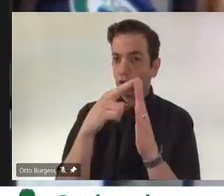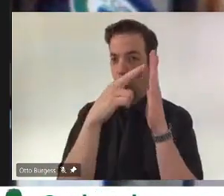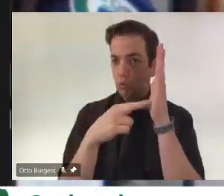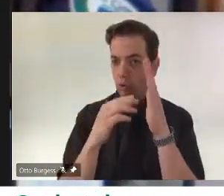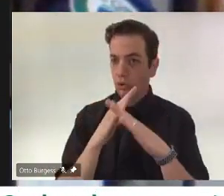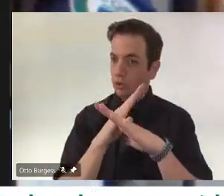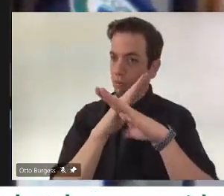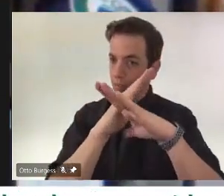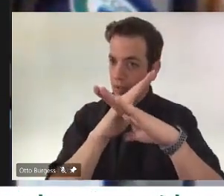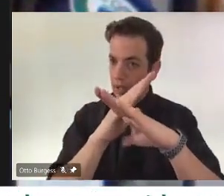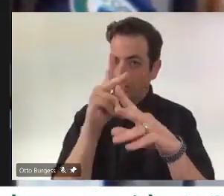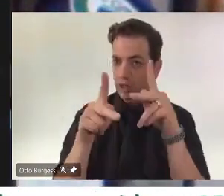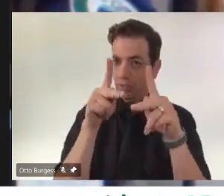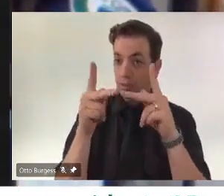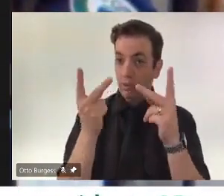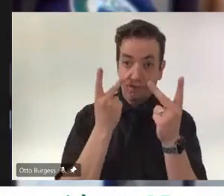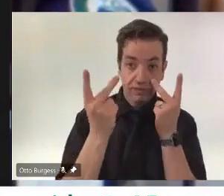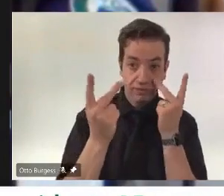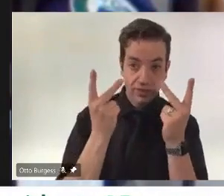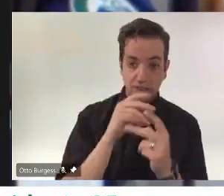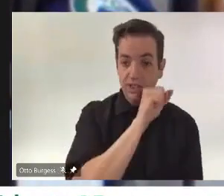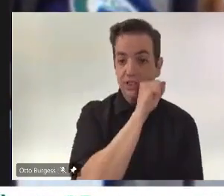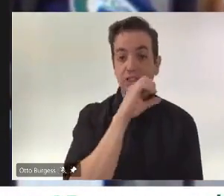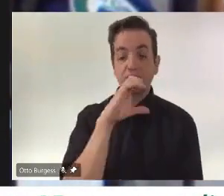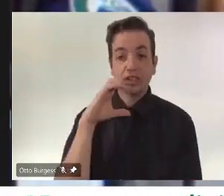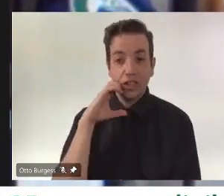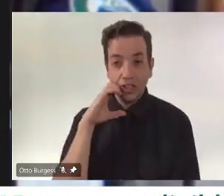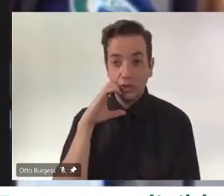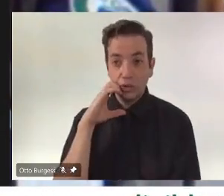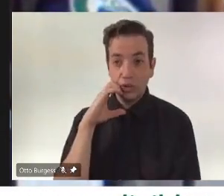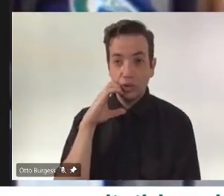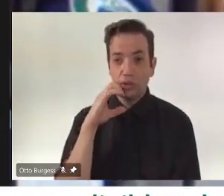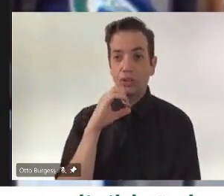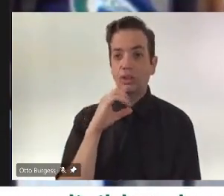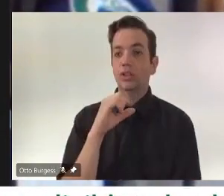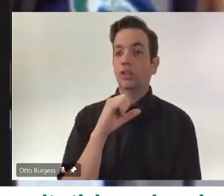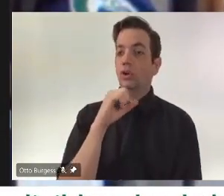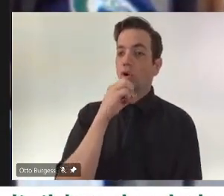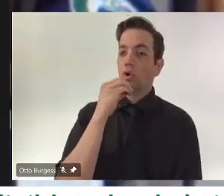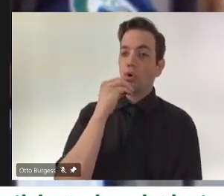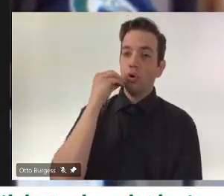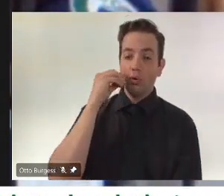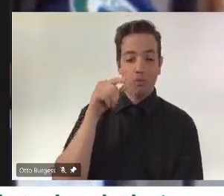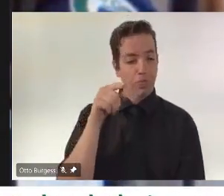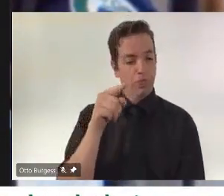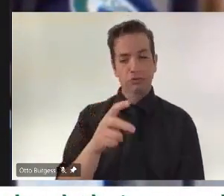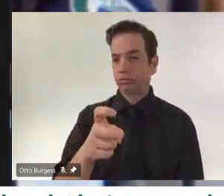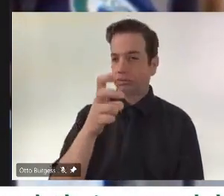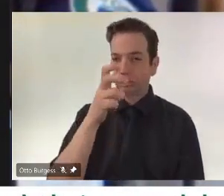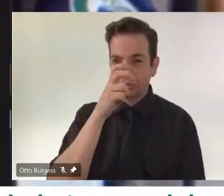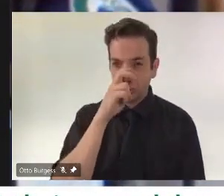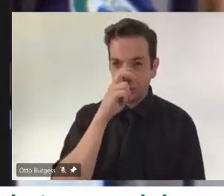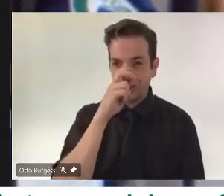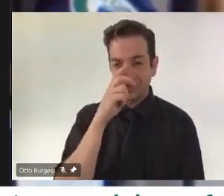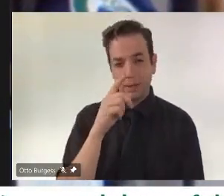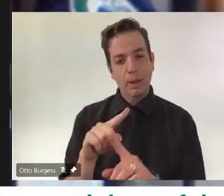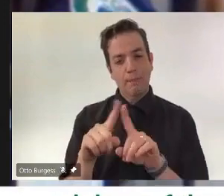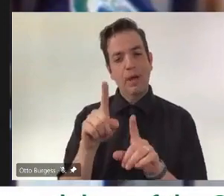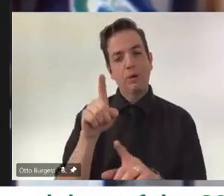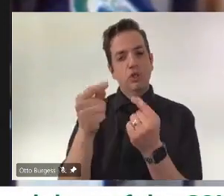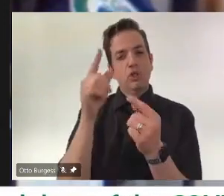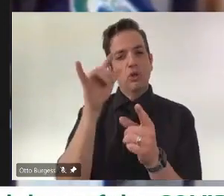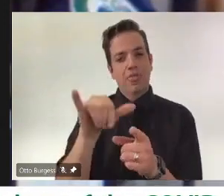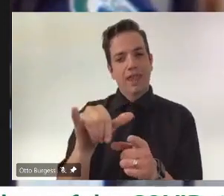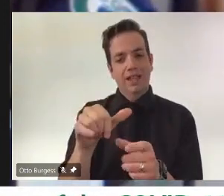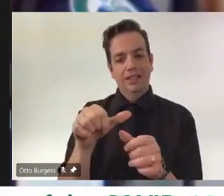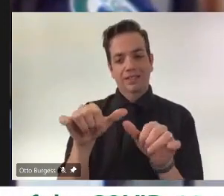difficult measures our government imposed throughout the entire pandemic, pandemic, and they were also the most necessary. But now, because of